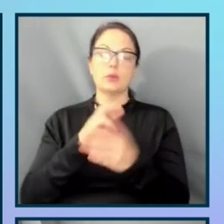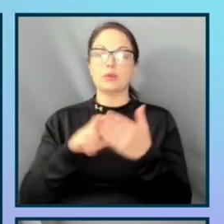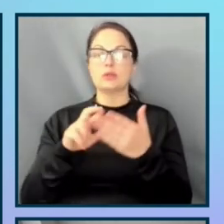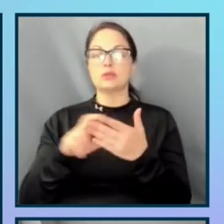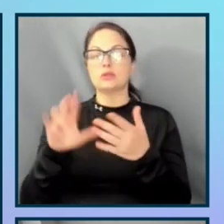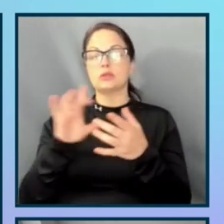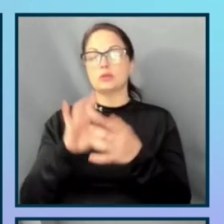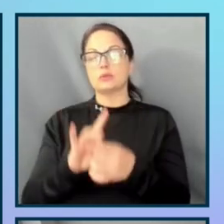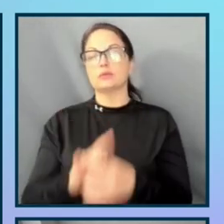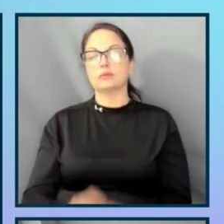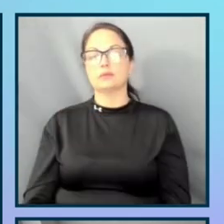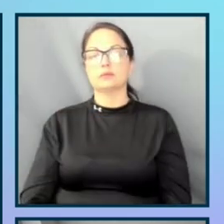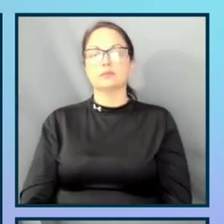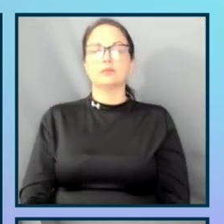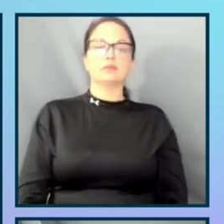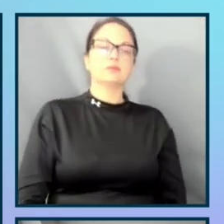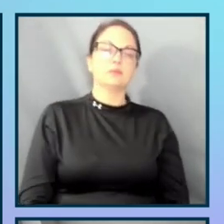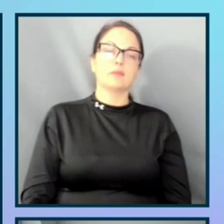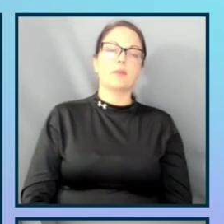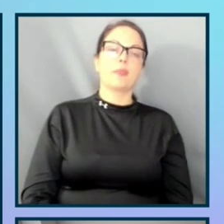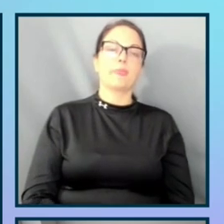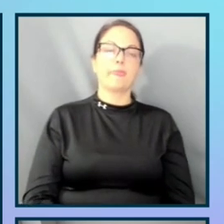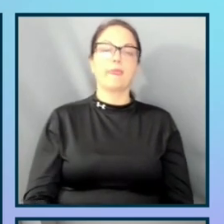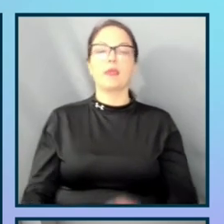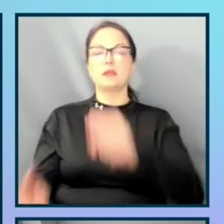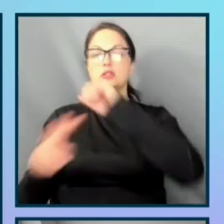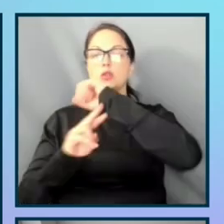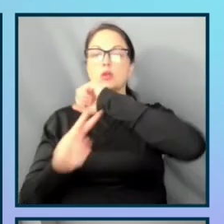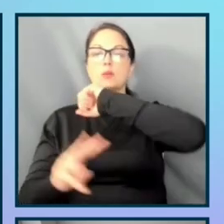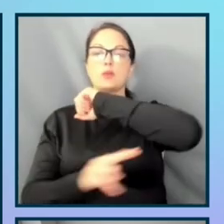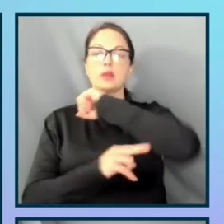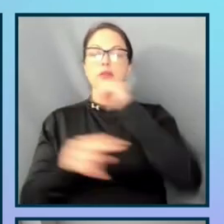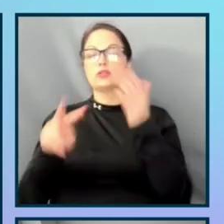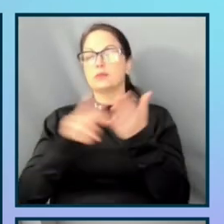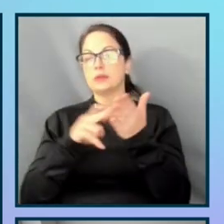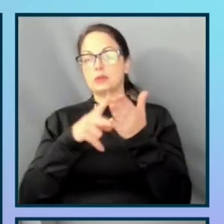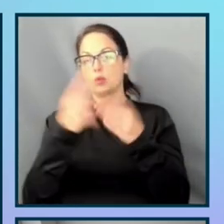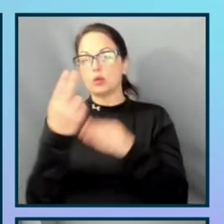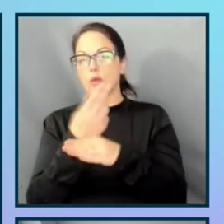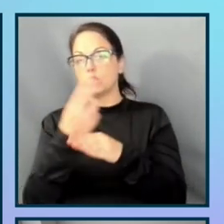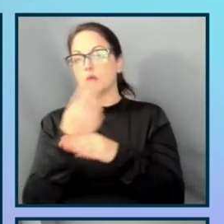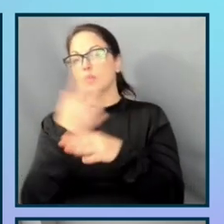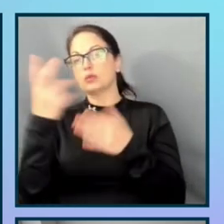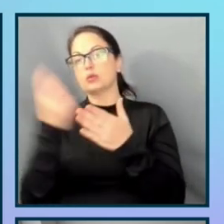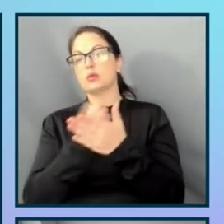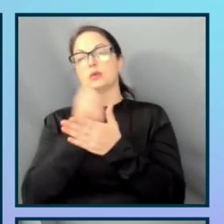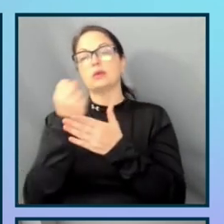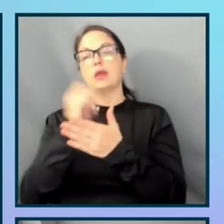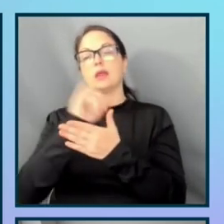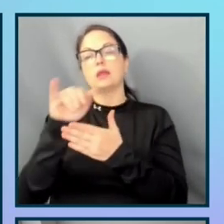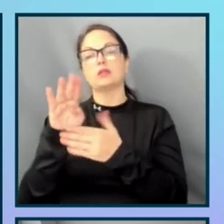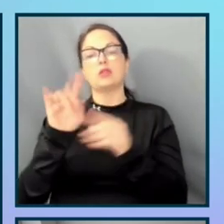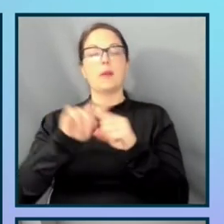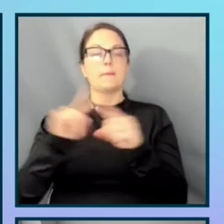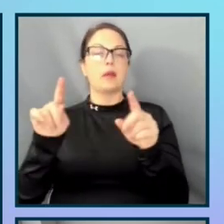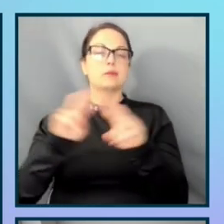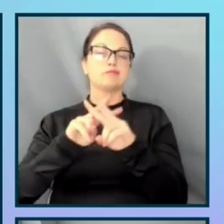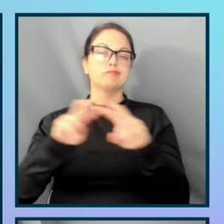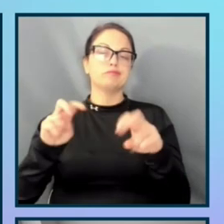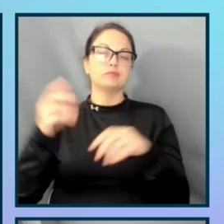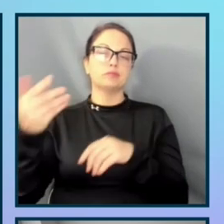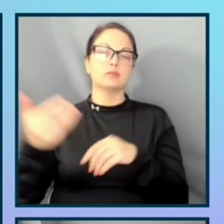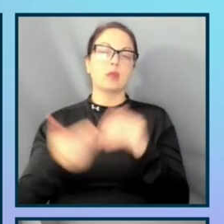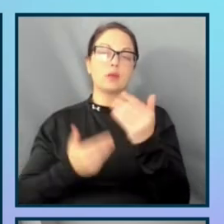So the bridge is what everyone takes to get the position, but in this case, it's examining the hiring process for